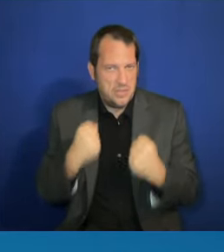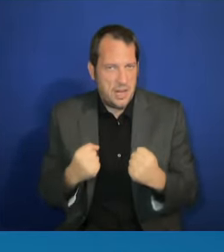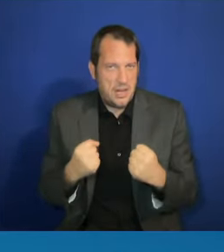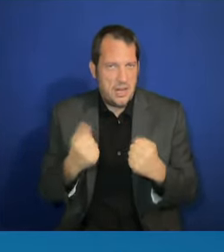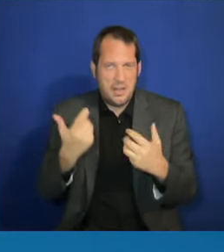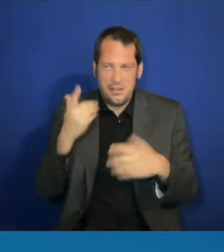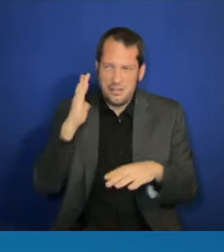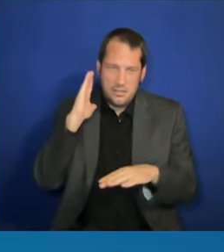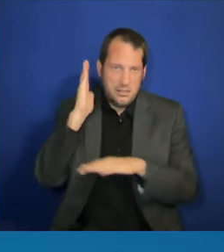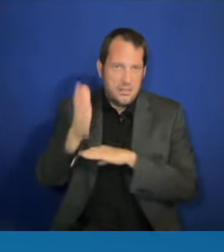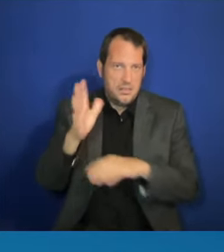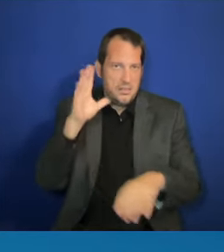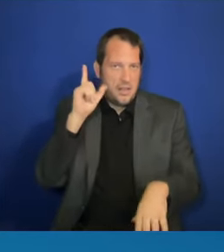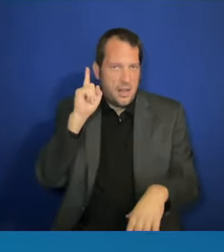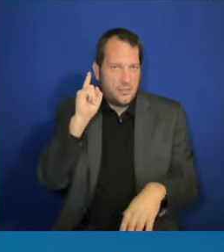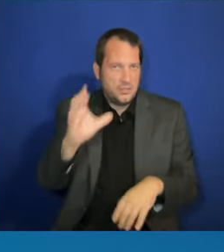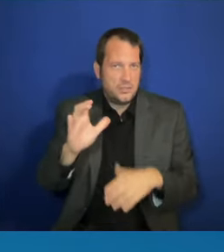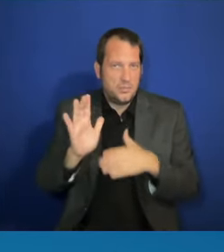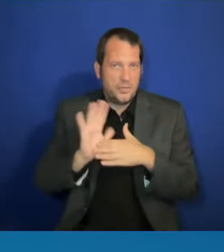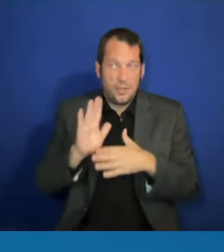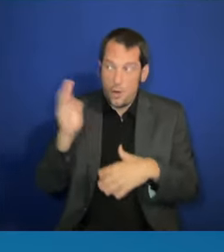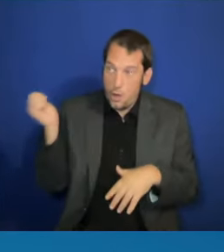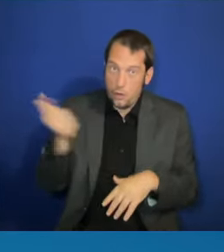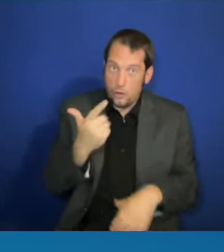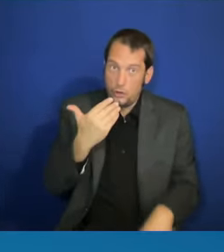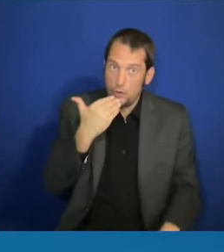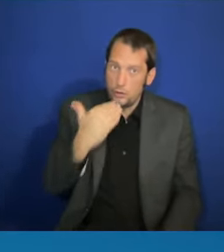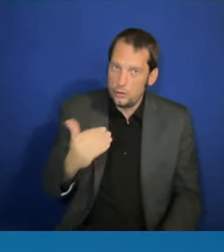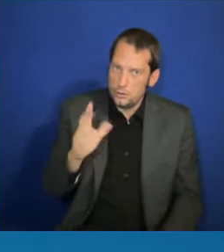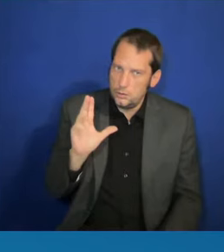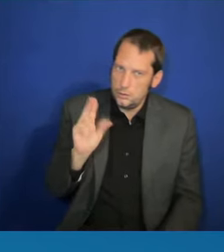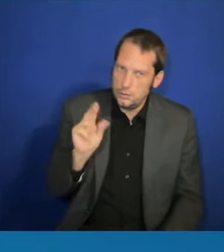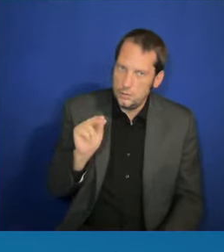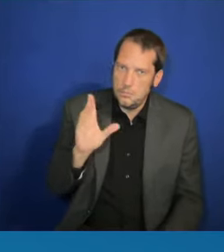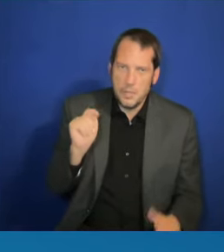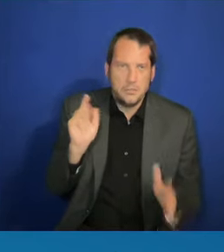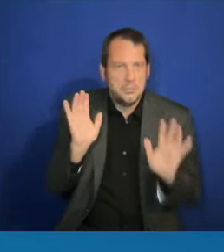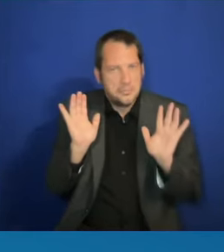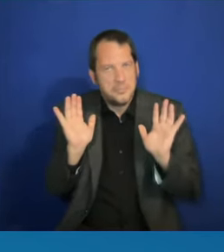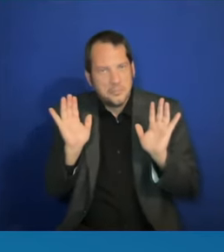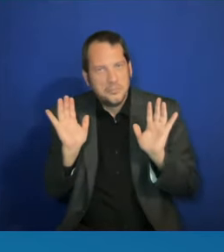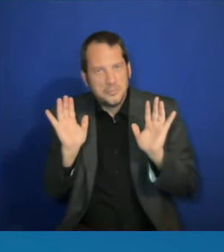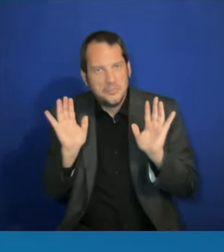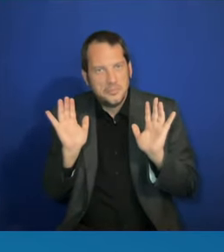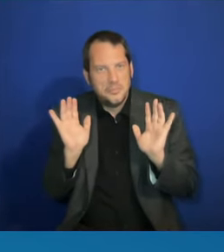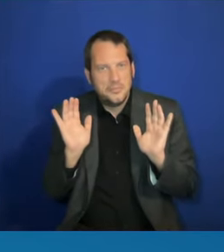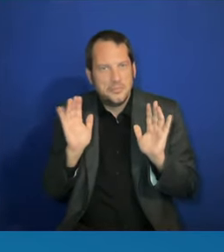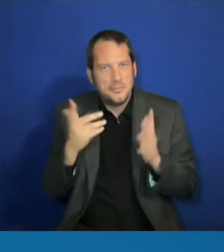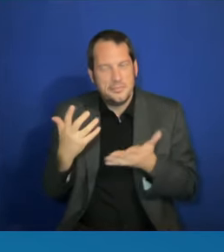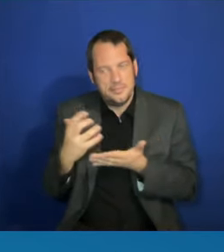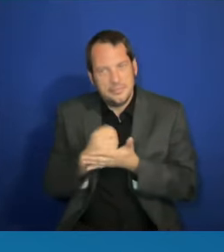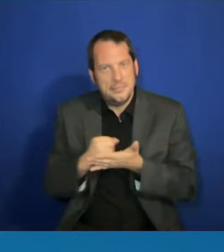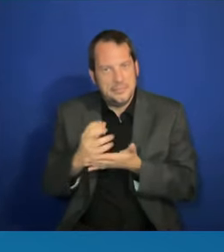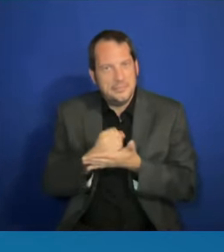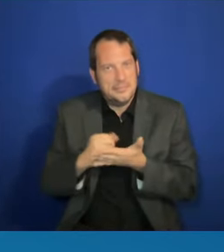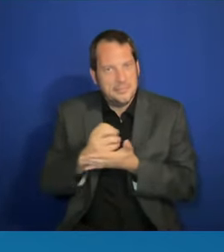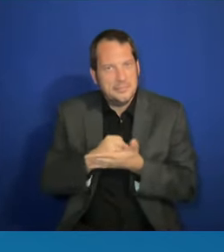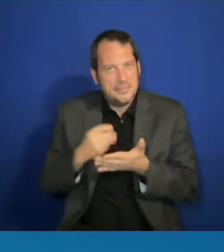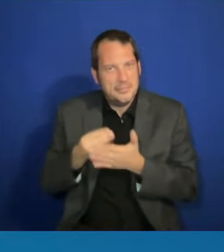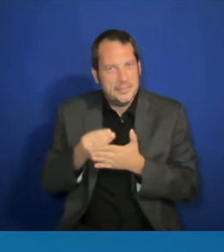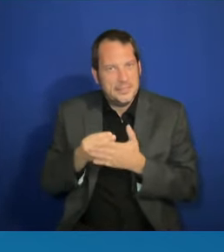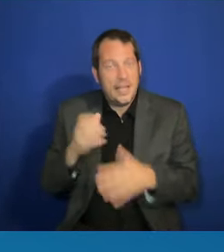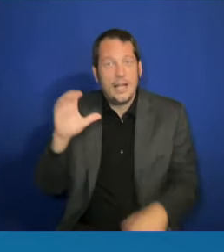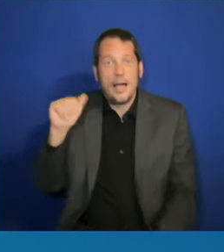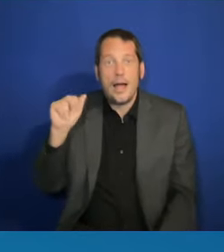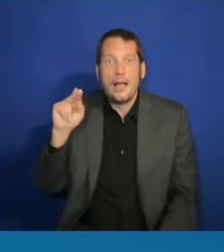But I got to the sloth there, you know, that's a little moneymaker. And Encanto was great, but it's more exciting,